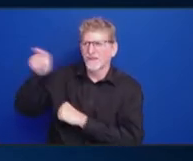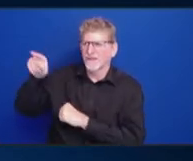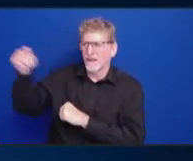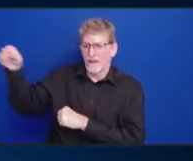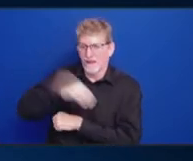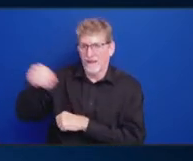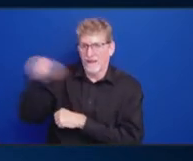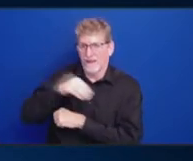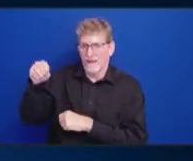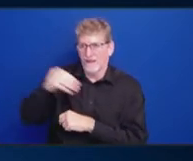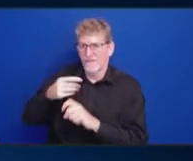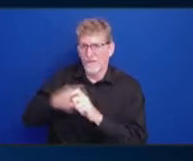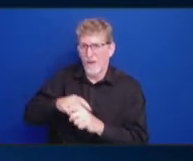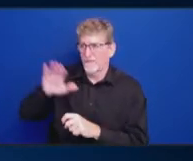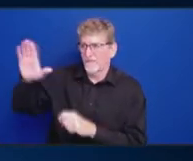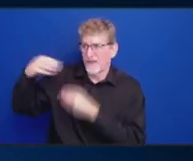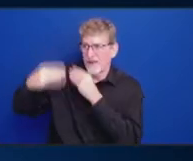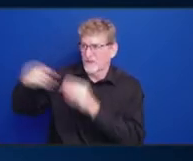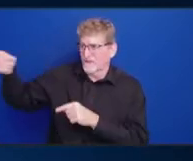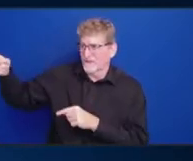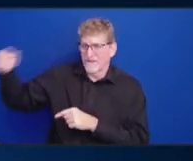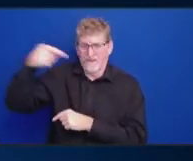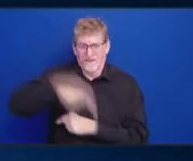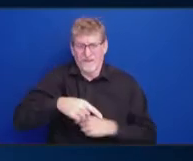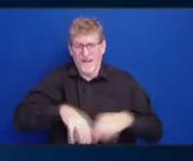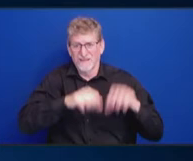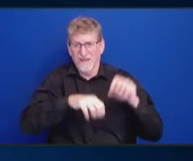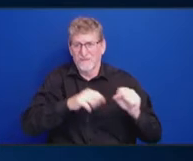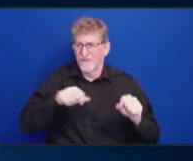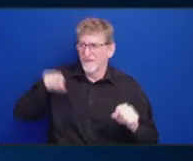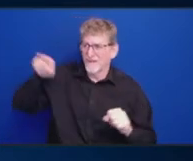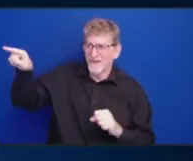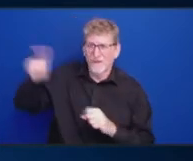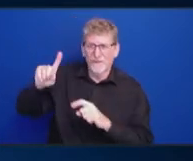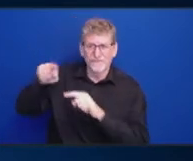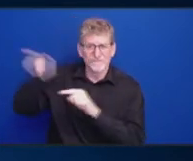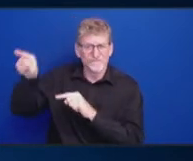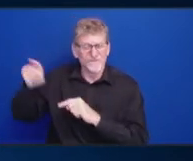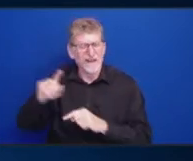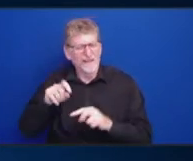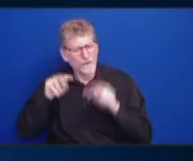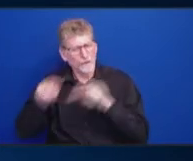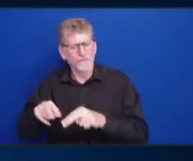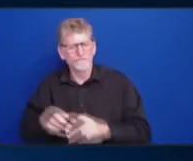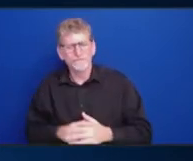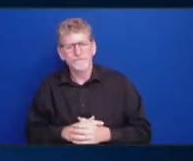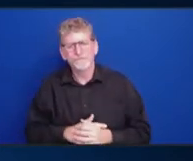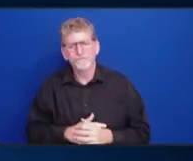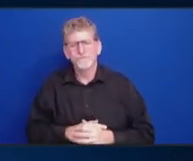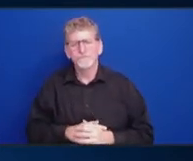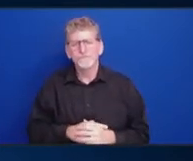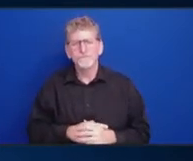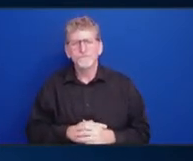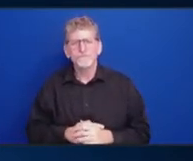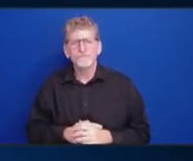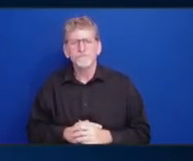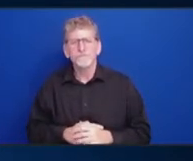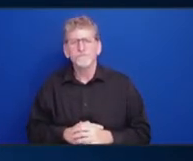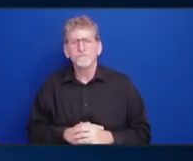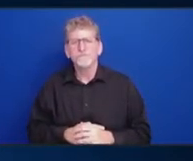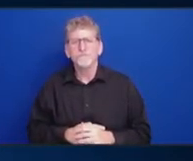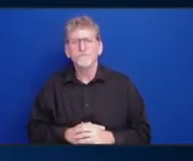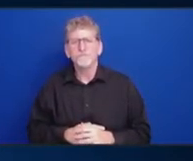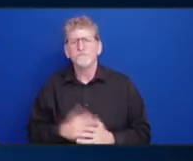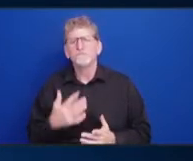just wanted to bring that up as sort of a topic for folks to think about as they are doing subcommittees is